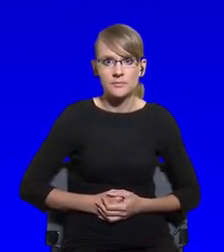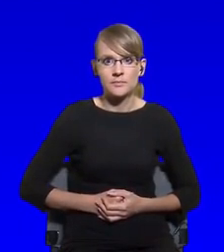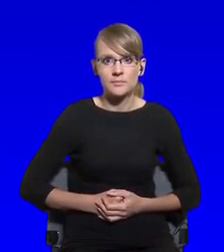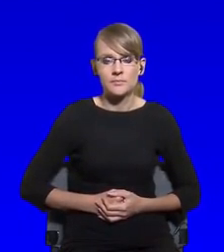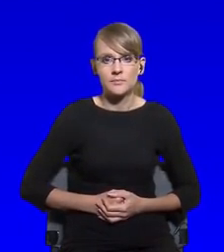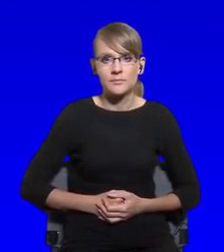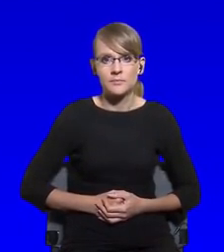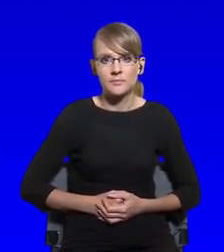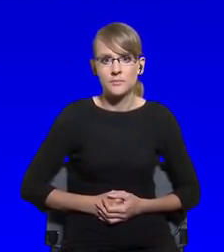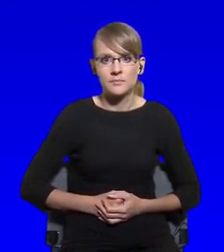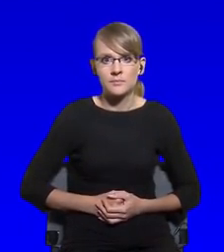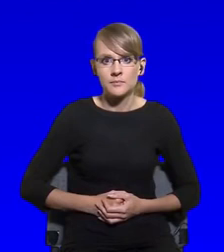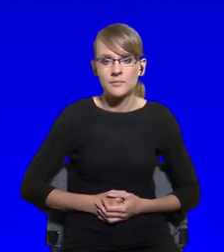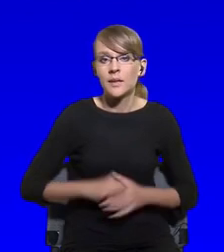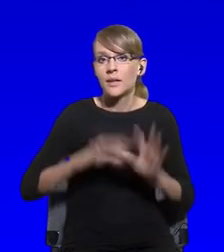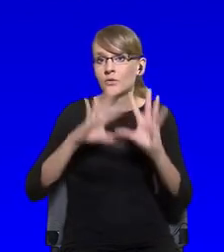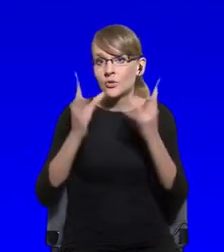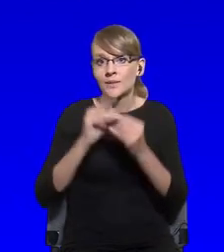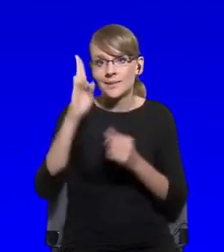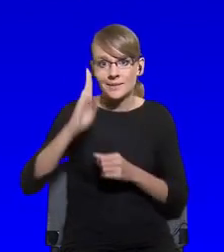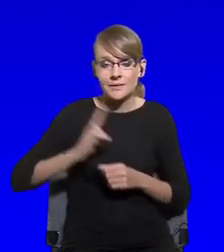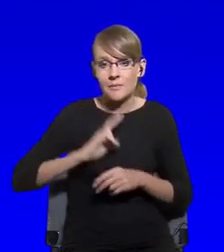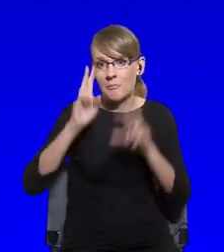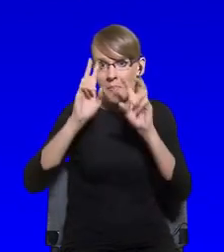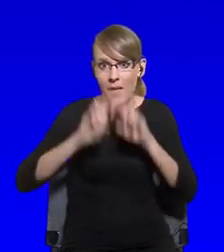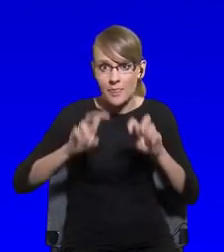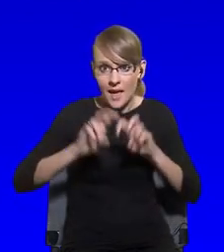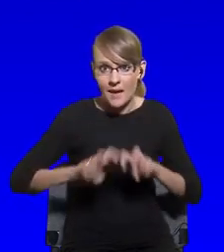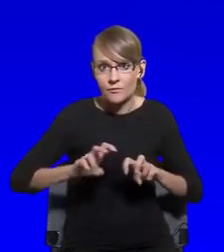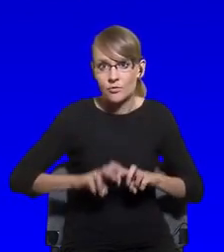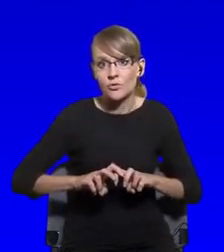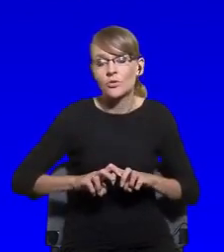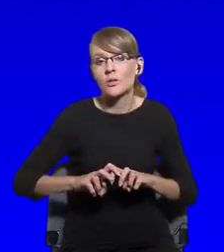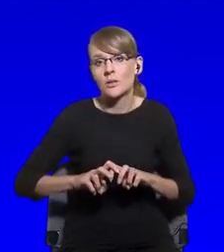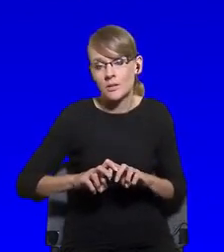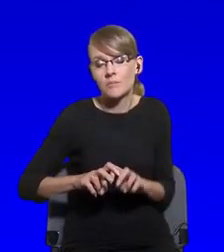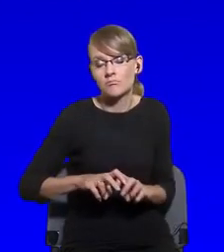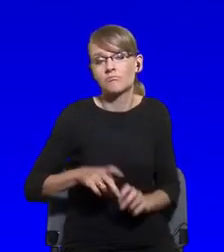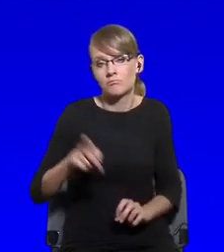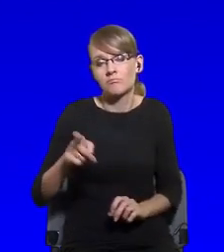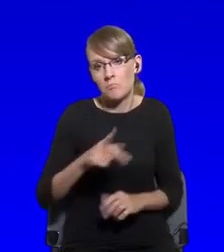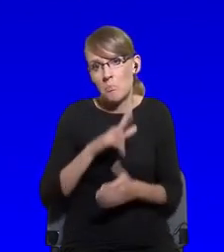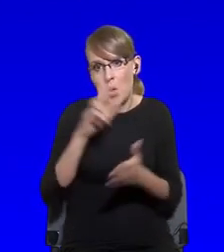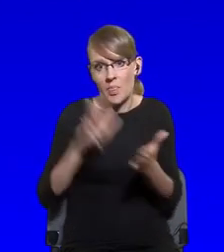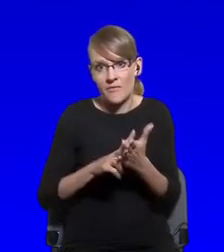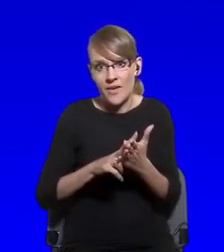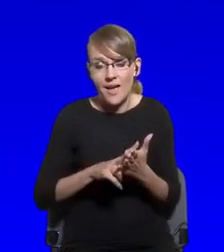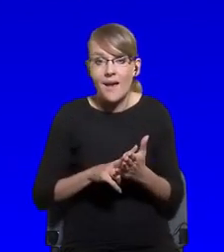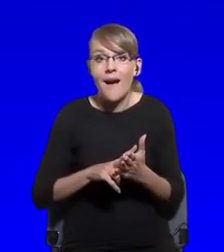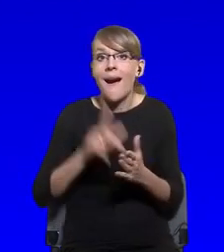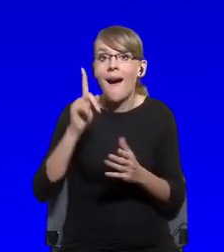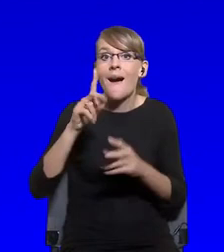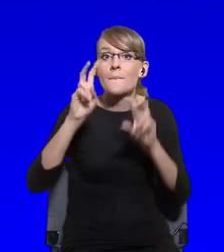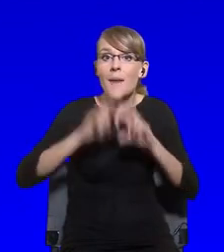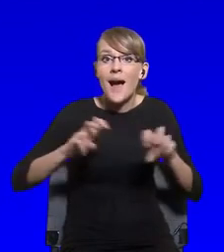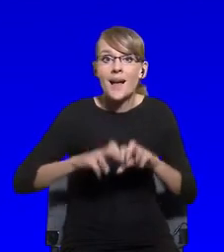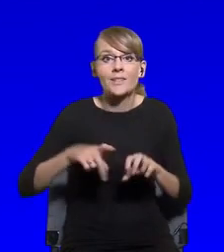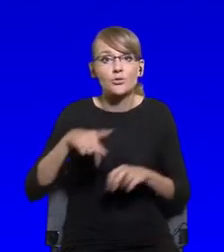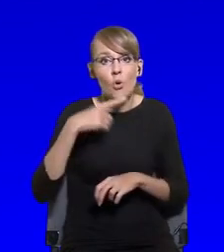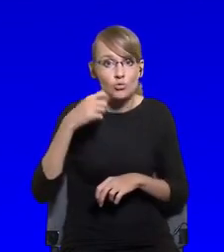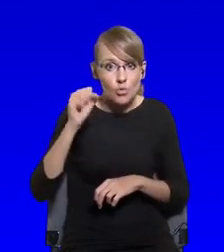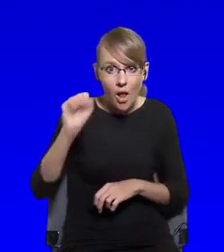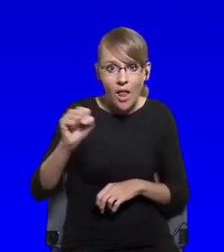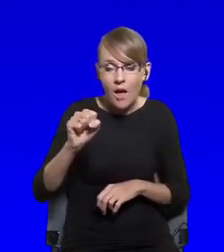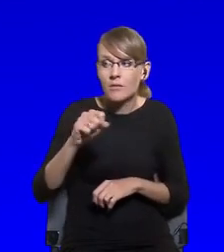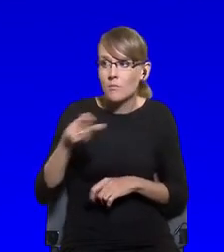institutions. But having said that, social studies as well show that majority of people within these